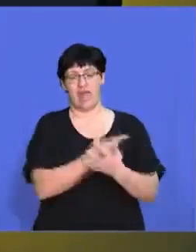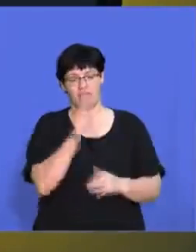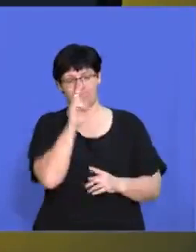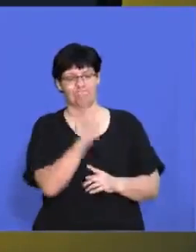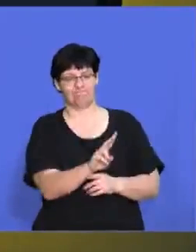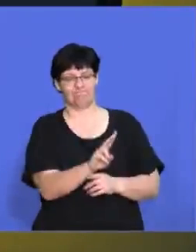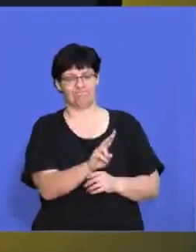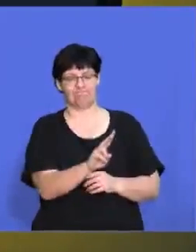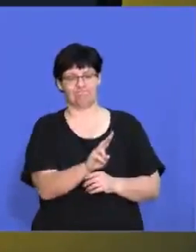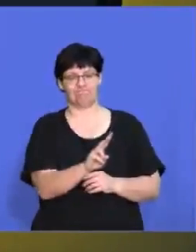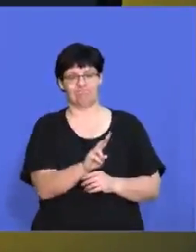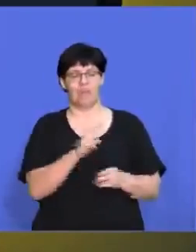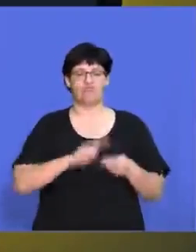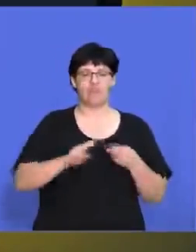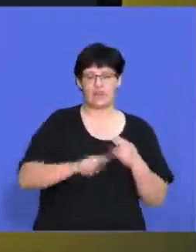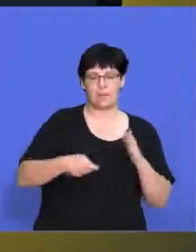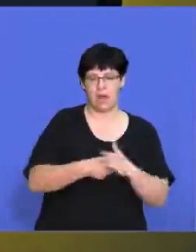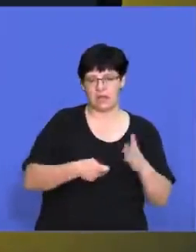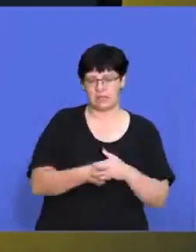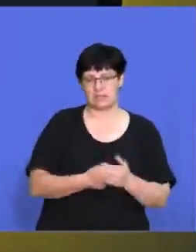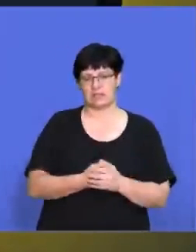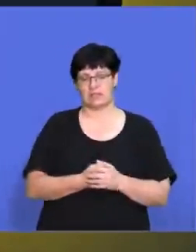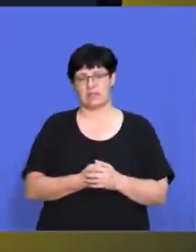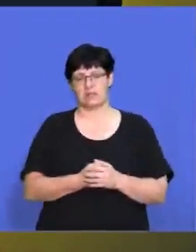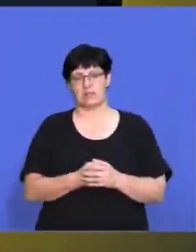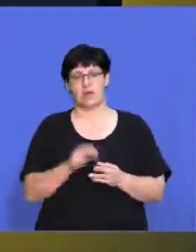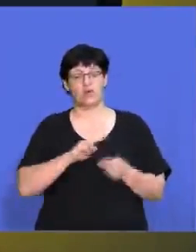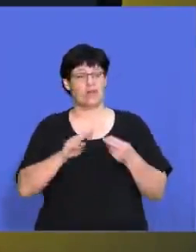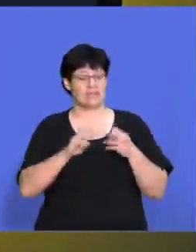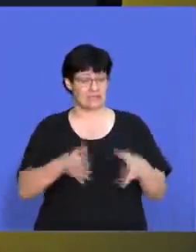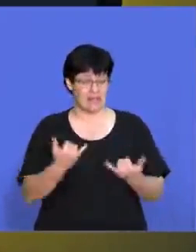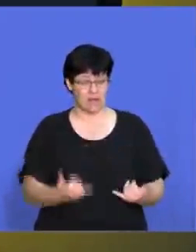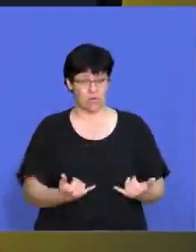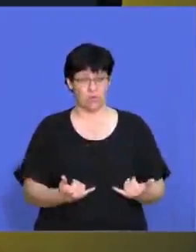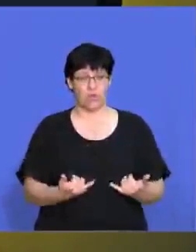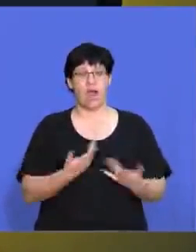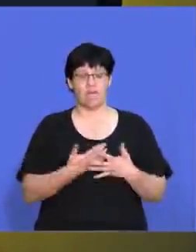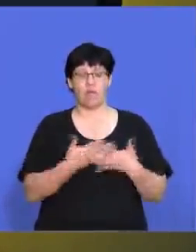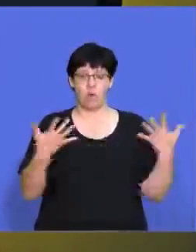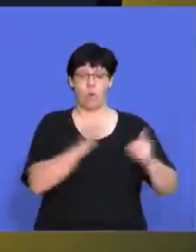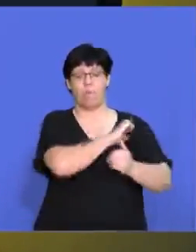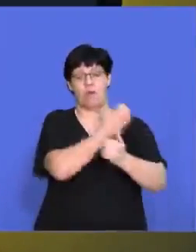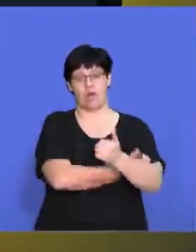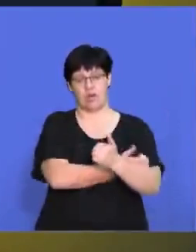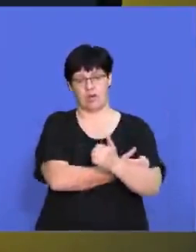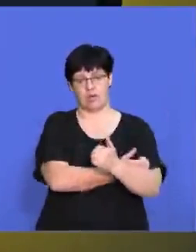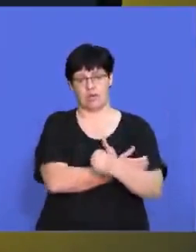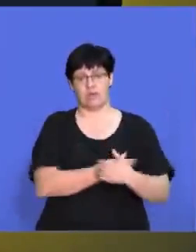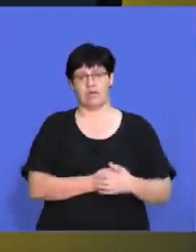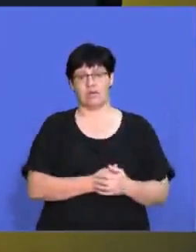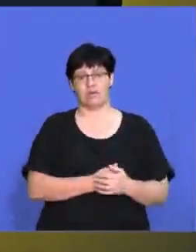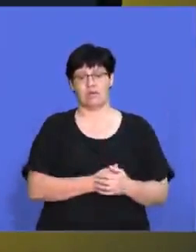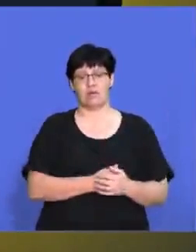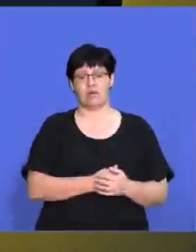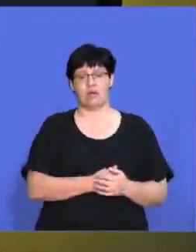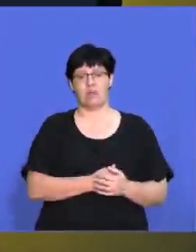the rental market, right, renters now actually have a lot more power because people